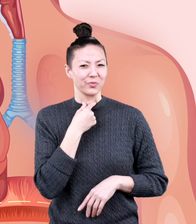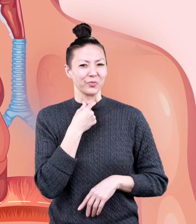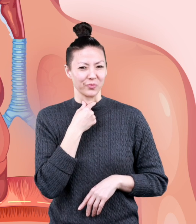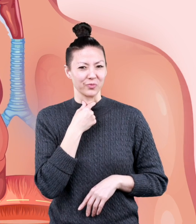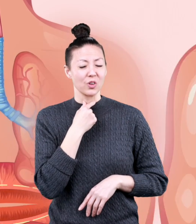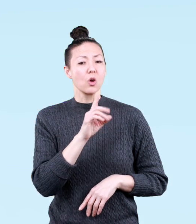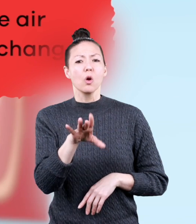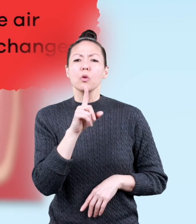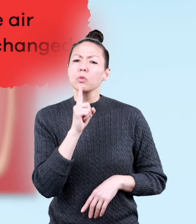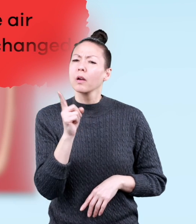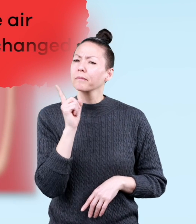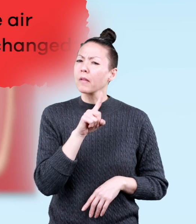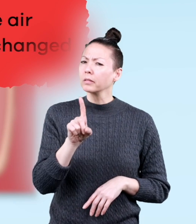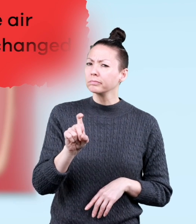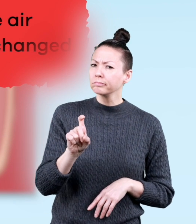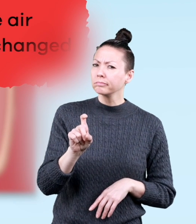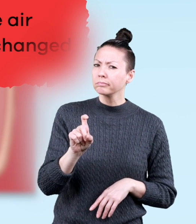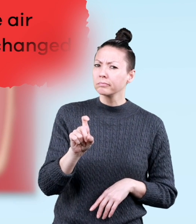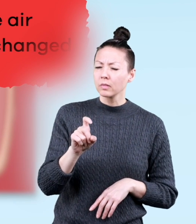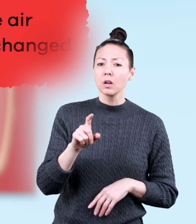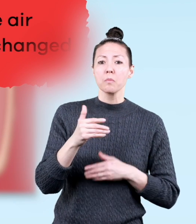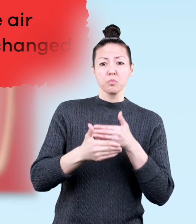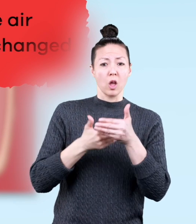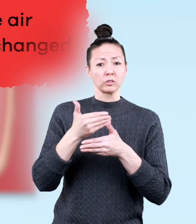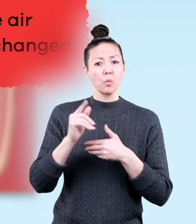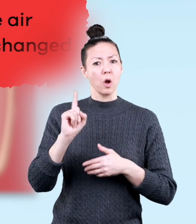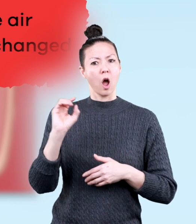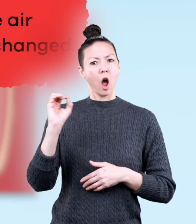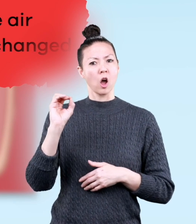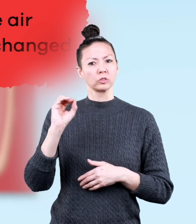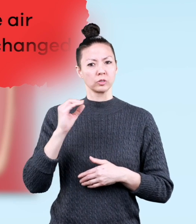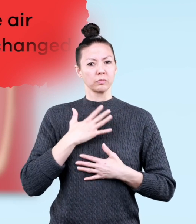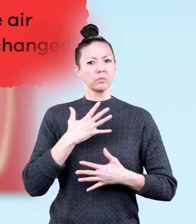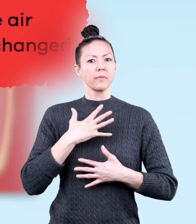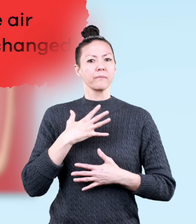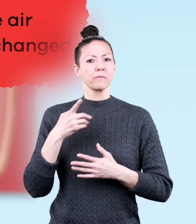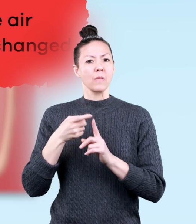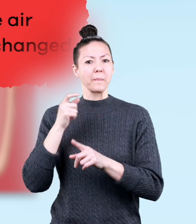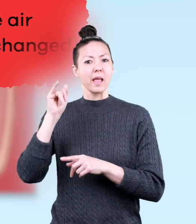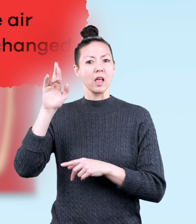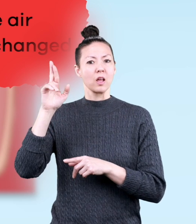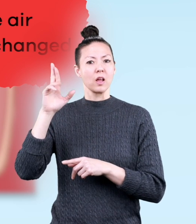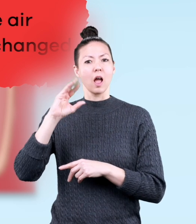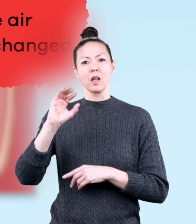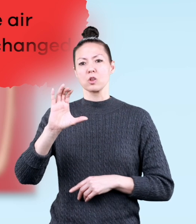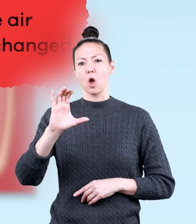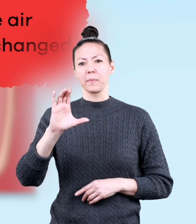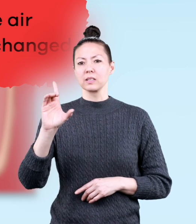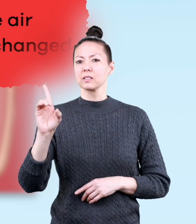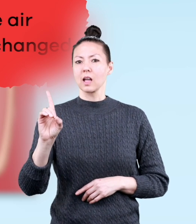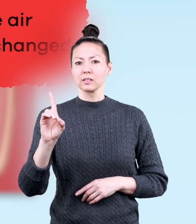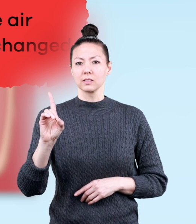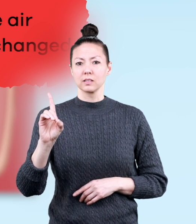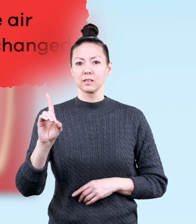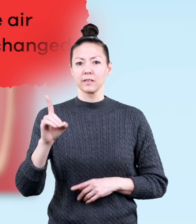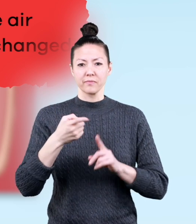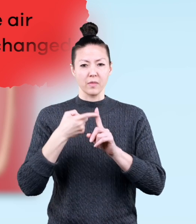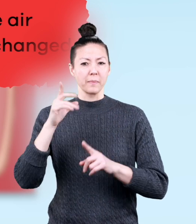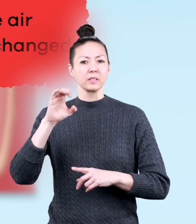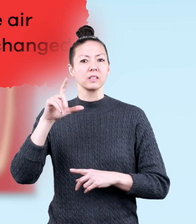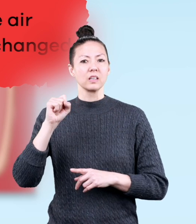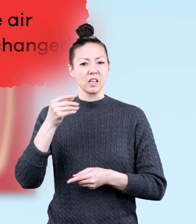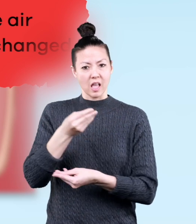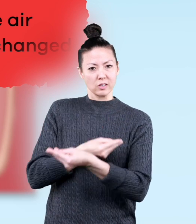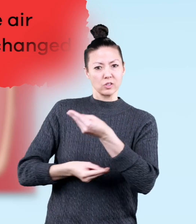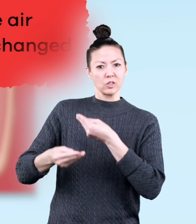Throat. True or false? The process where oxygen from the air and carbon dioxide